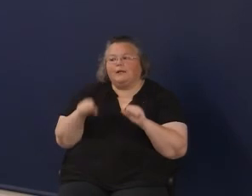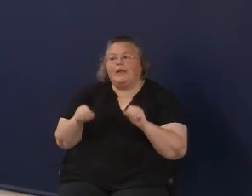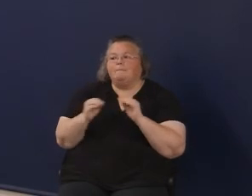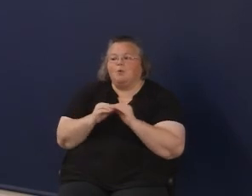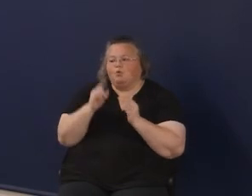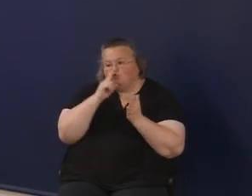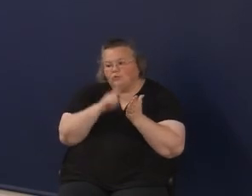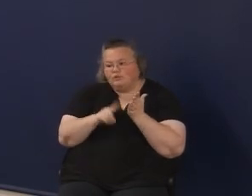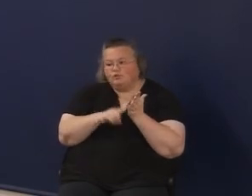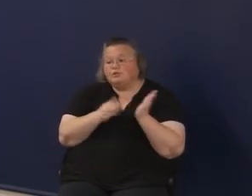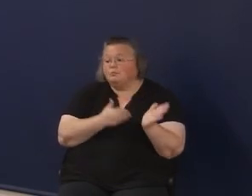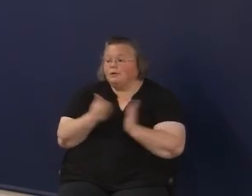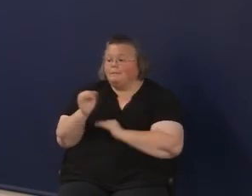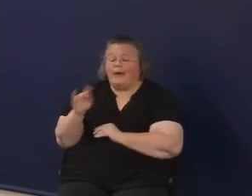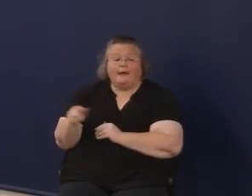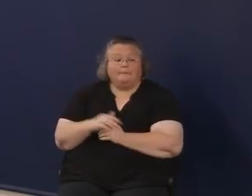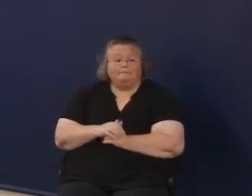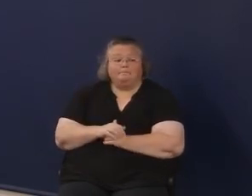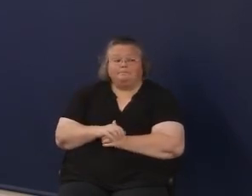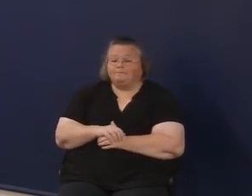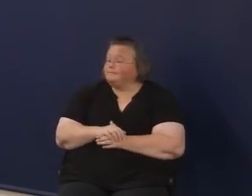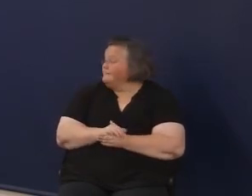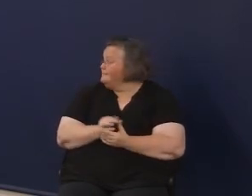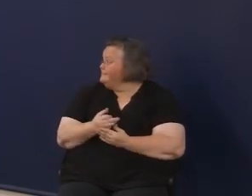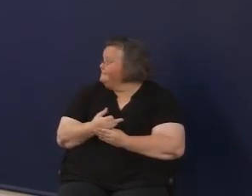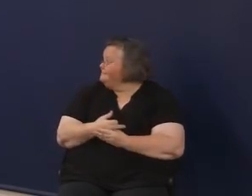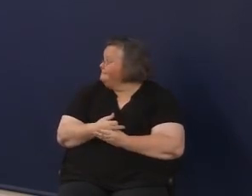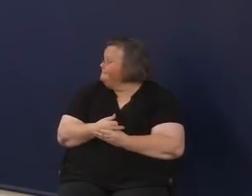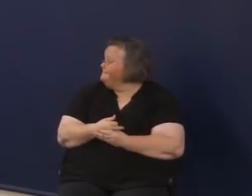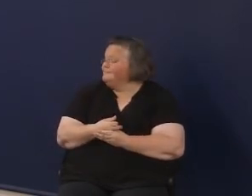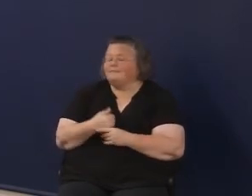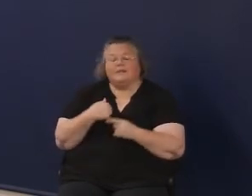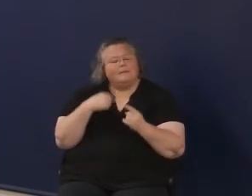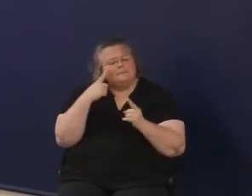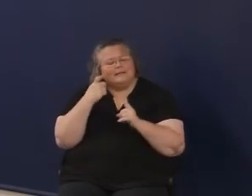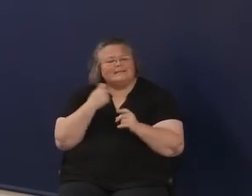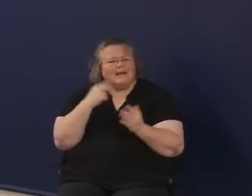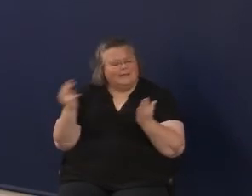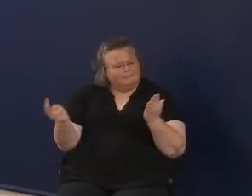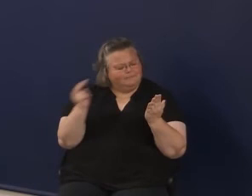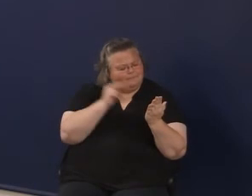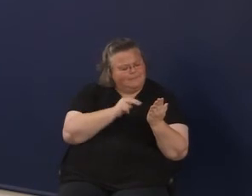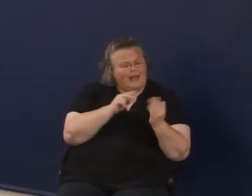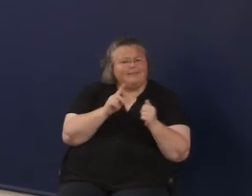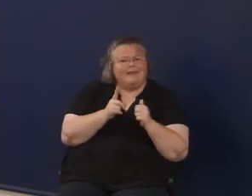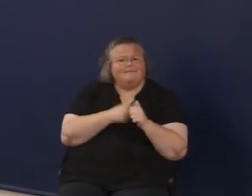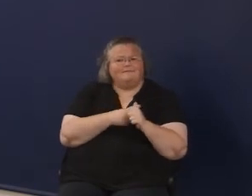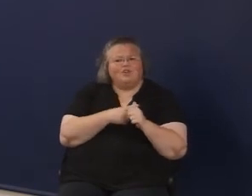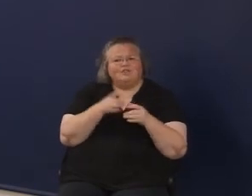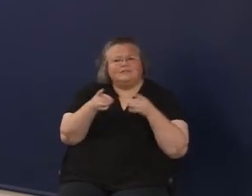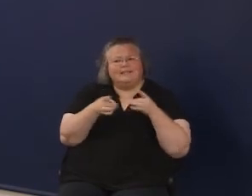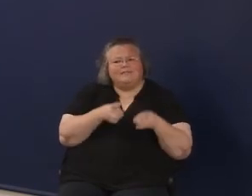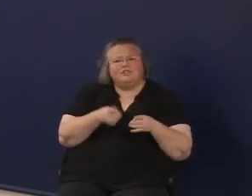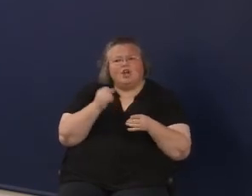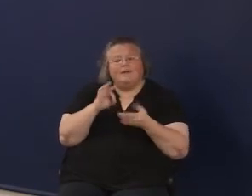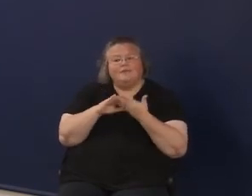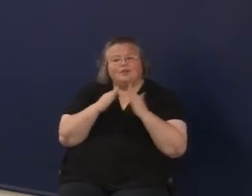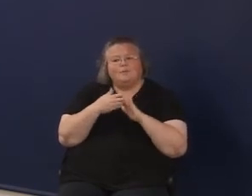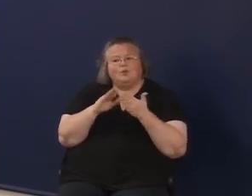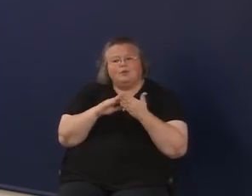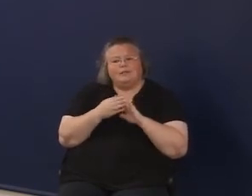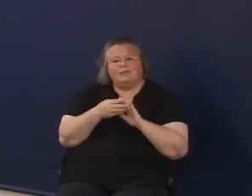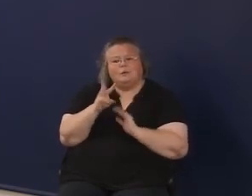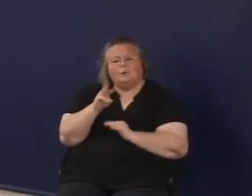research into and bring back to you. Because I keep looking back at that first definition, it's a community